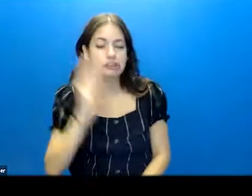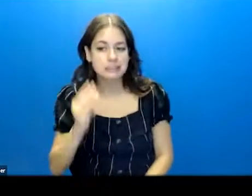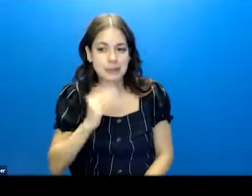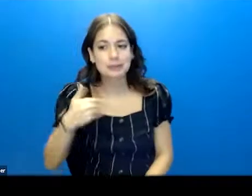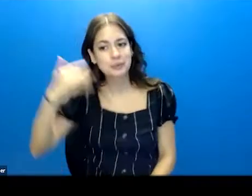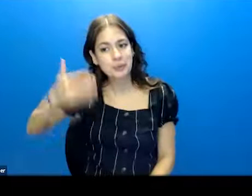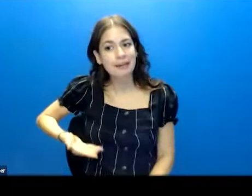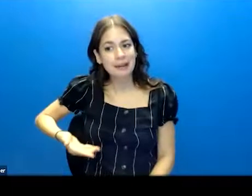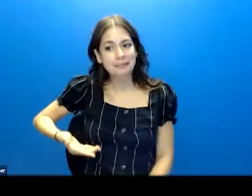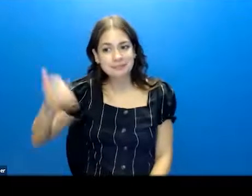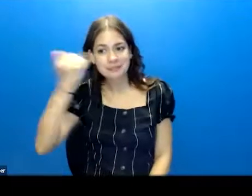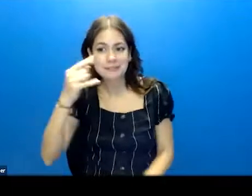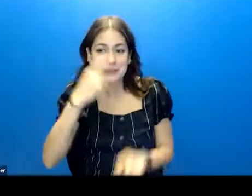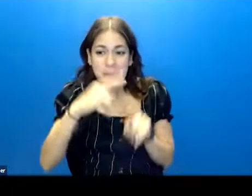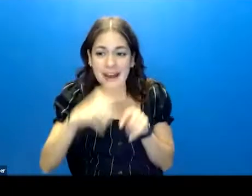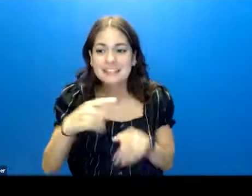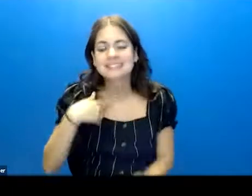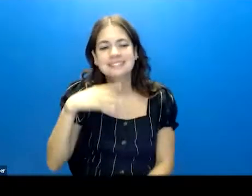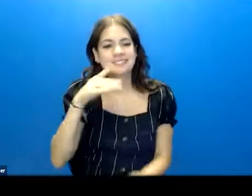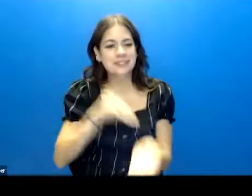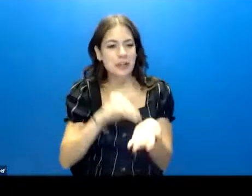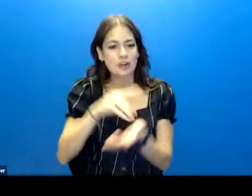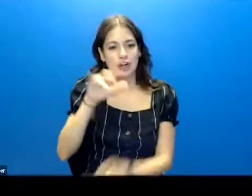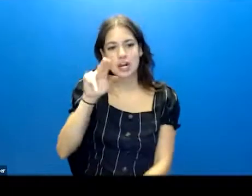welcome, if you don't mind, Dr. Neendam.